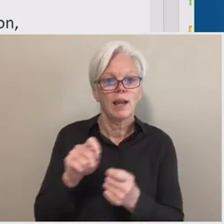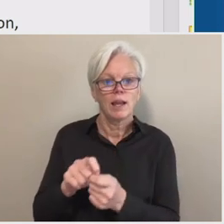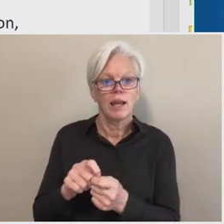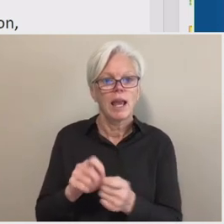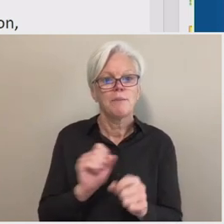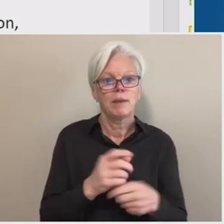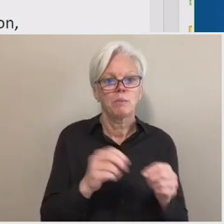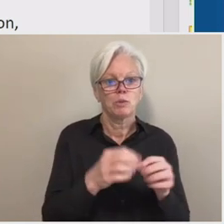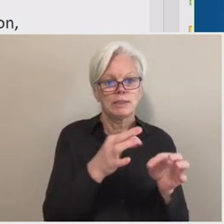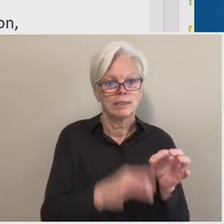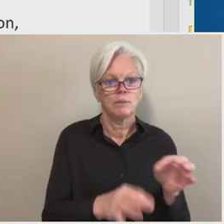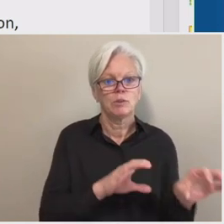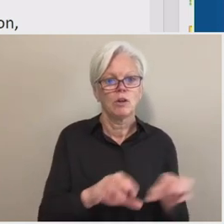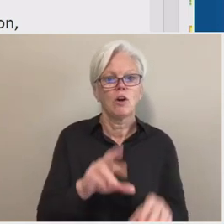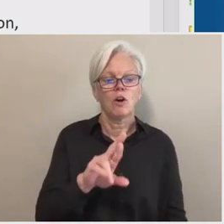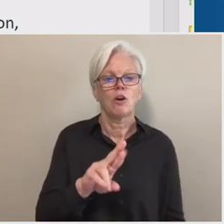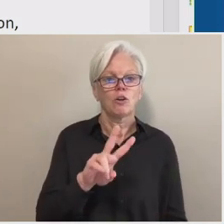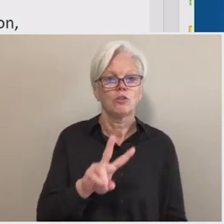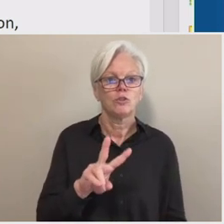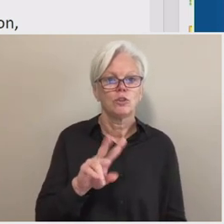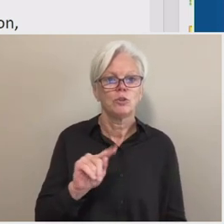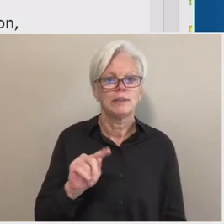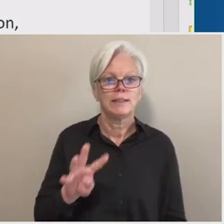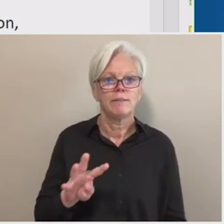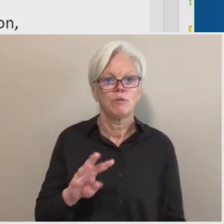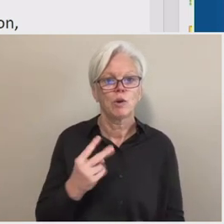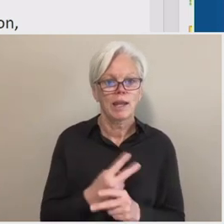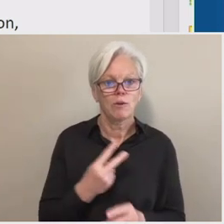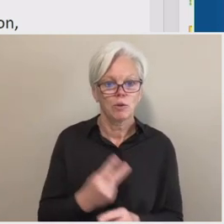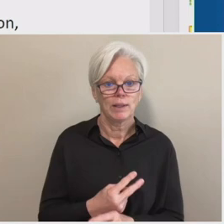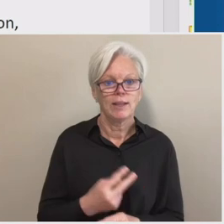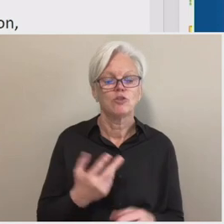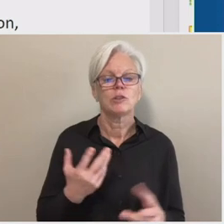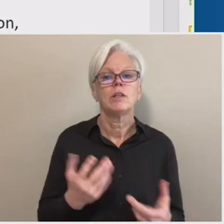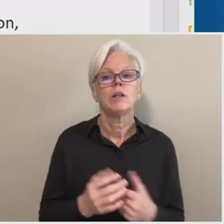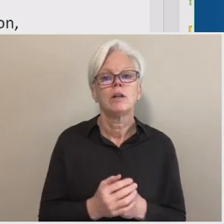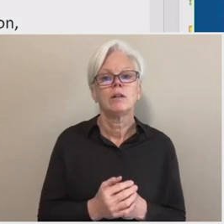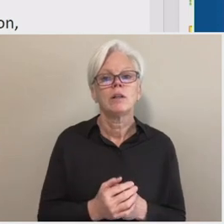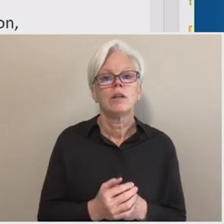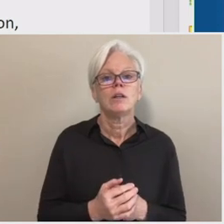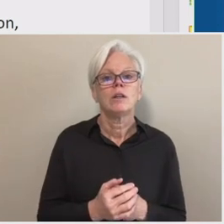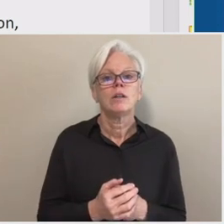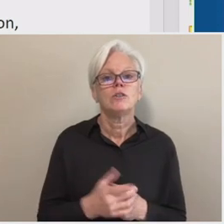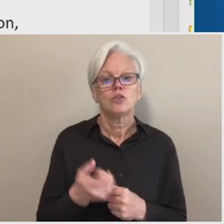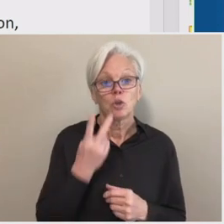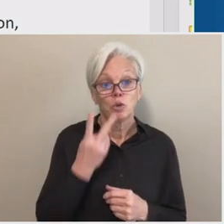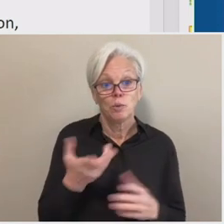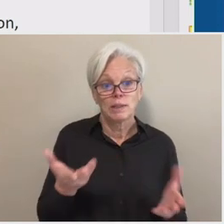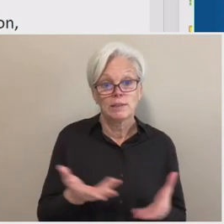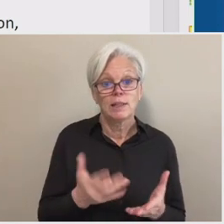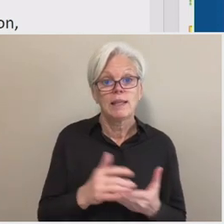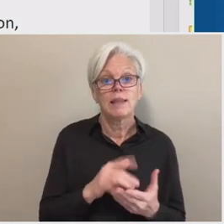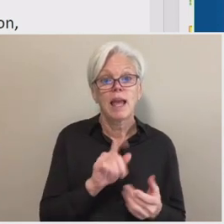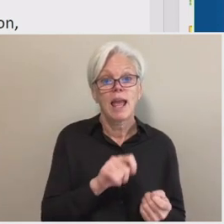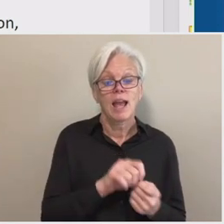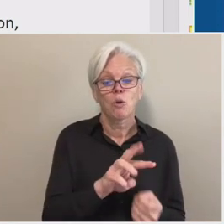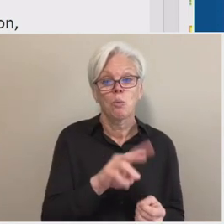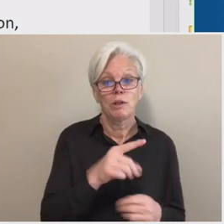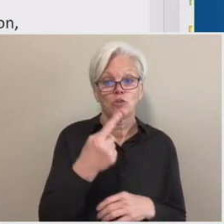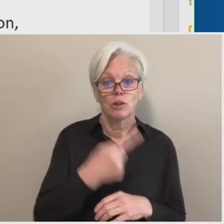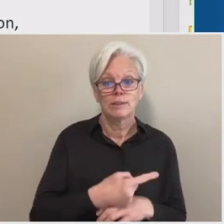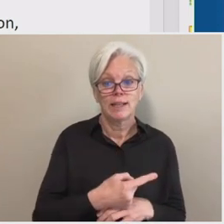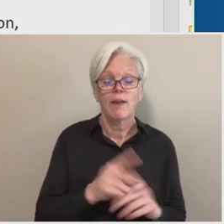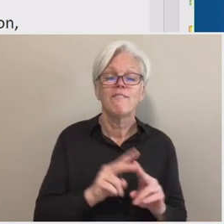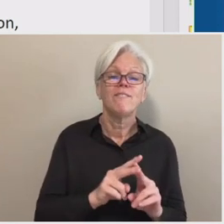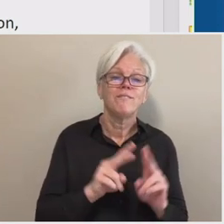of performing R2T4 calculations. Um, so, uh, as you can see here, um, accurate withdrawal dates are a very